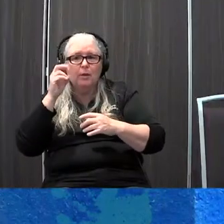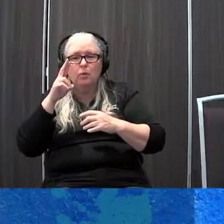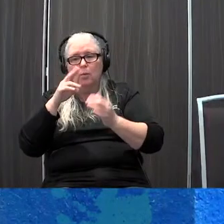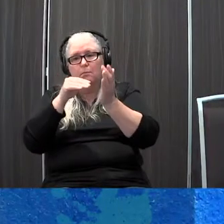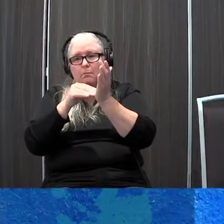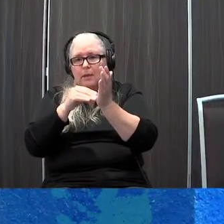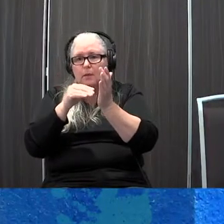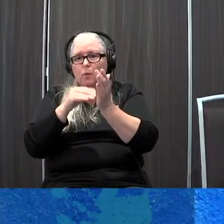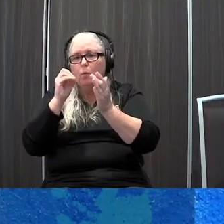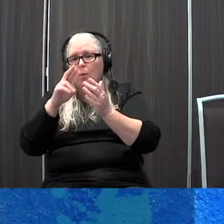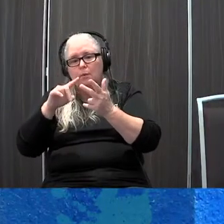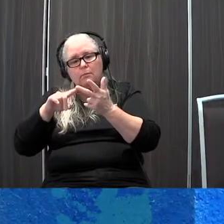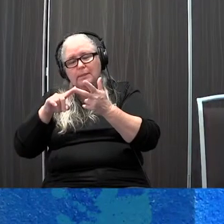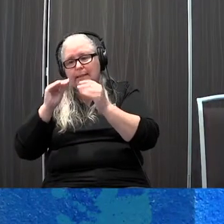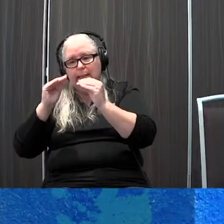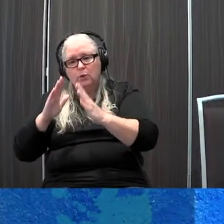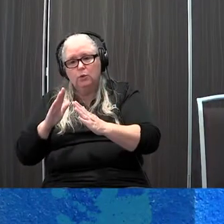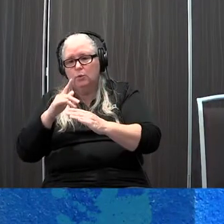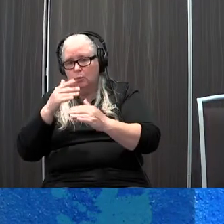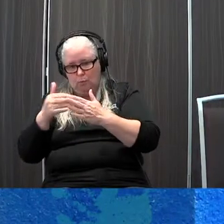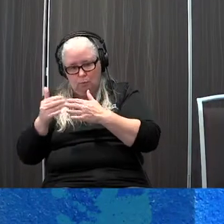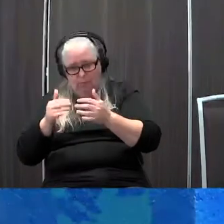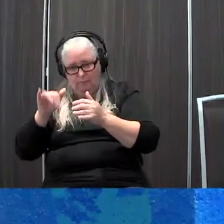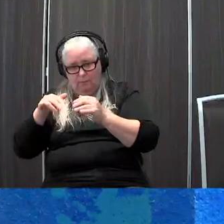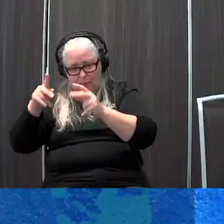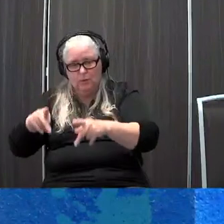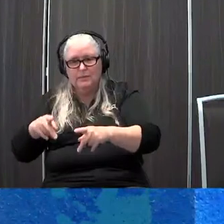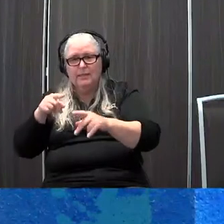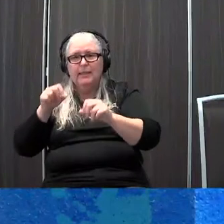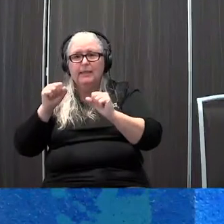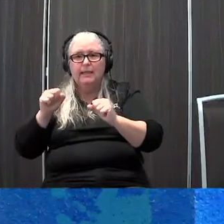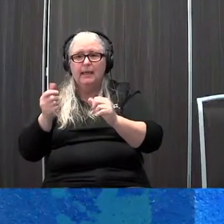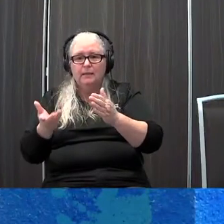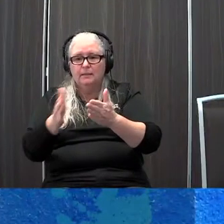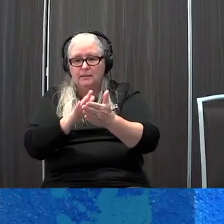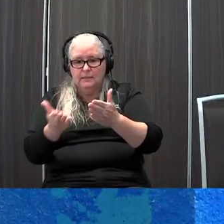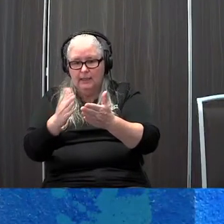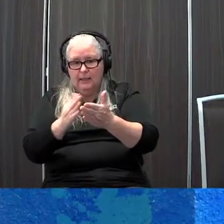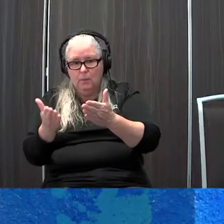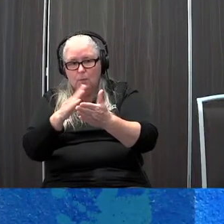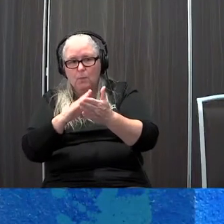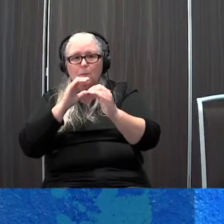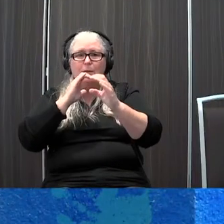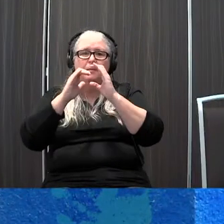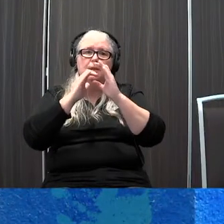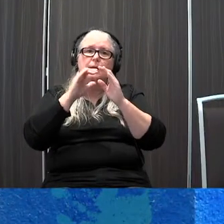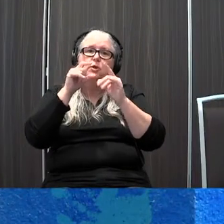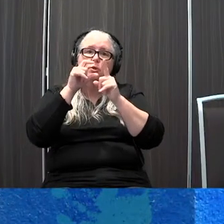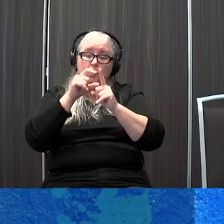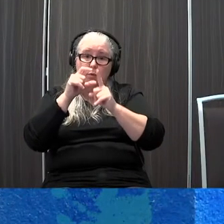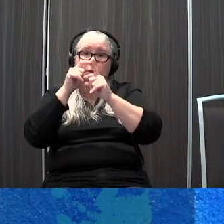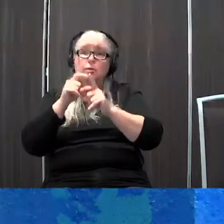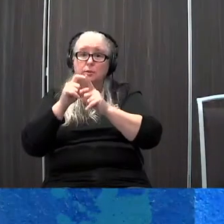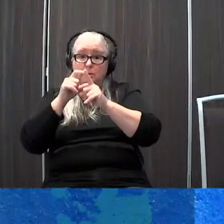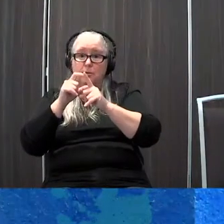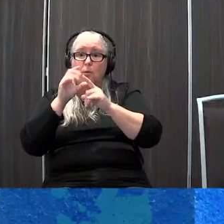or teacher or care provider could scan through communication words or choices and the child